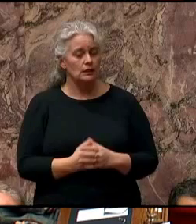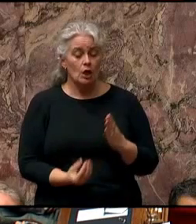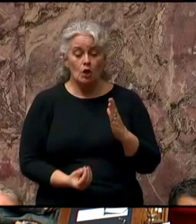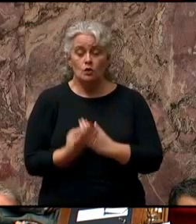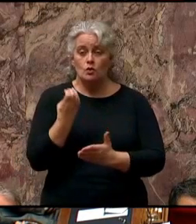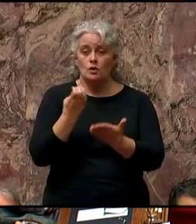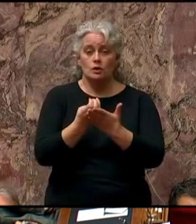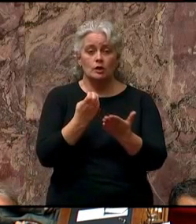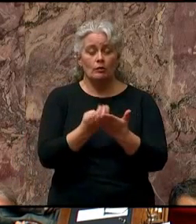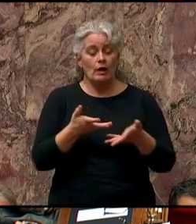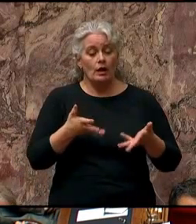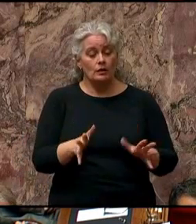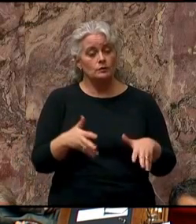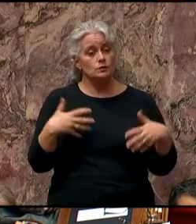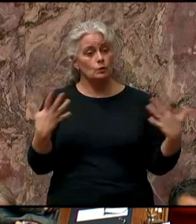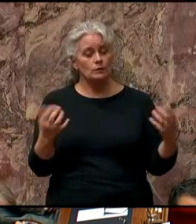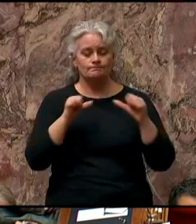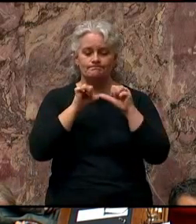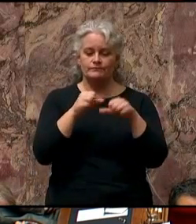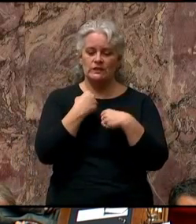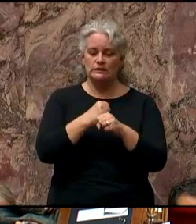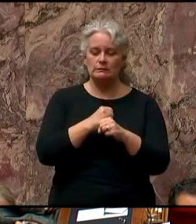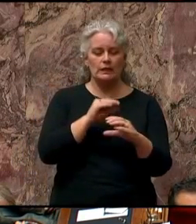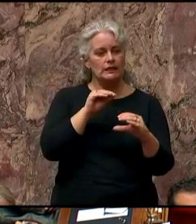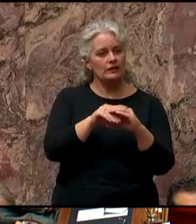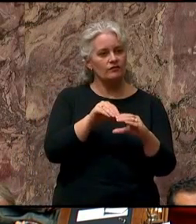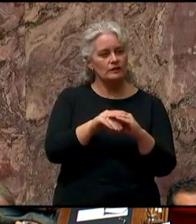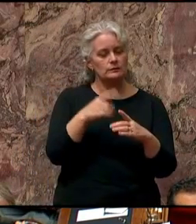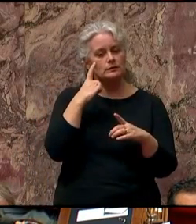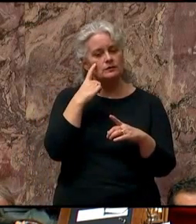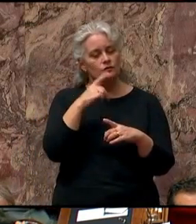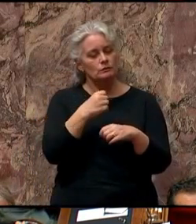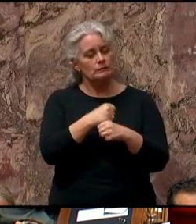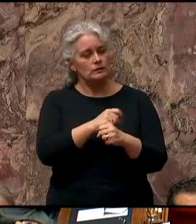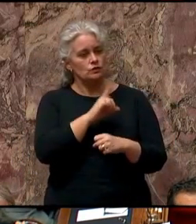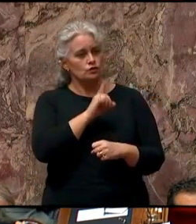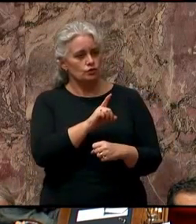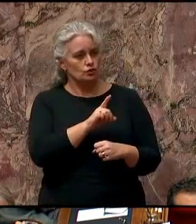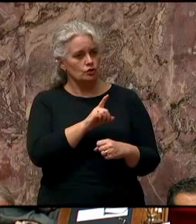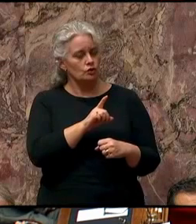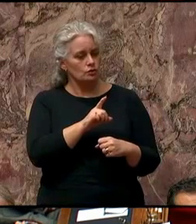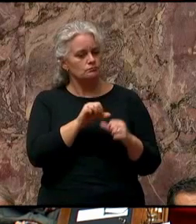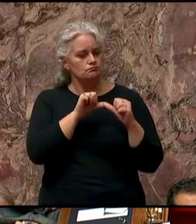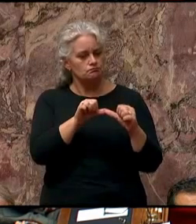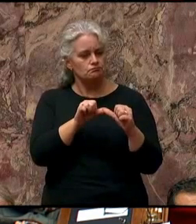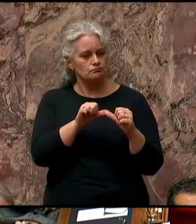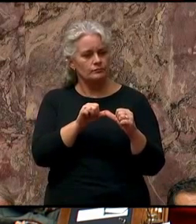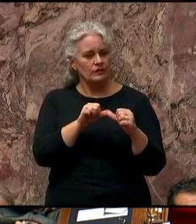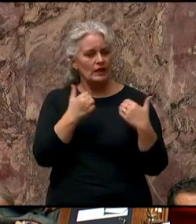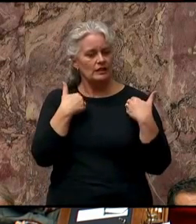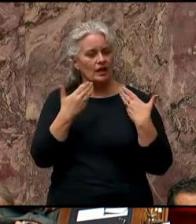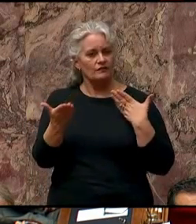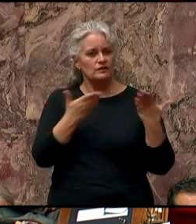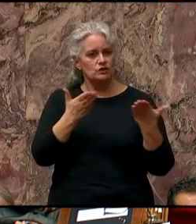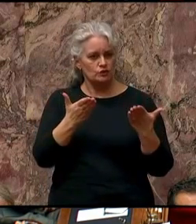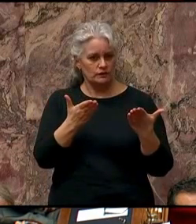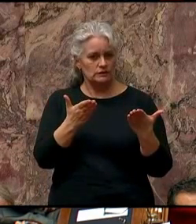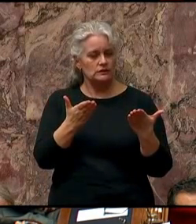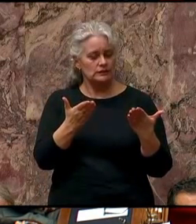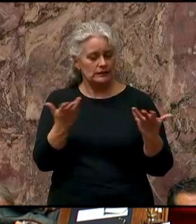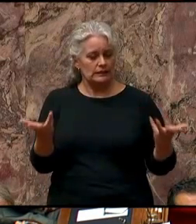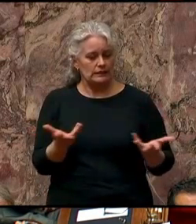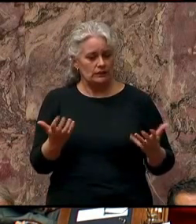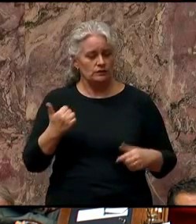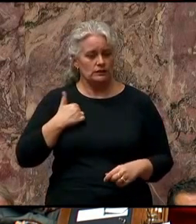economy enables us to continue to make investments to ensure we continue to deliver the services that have defined us as